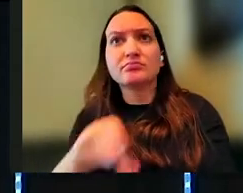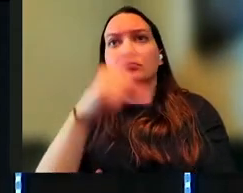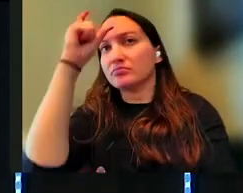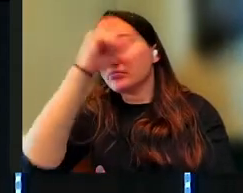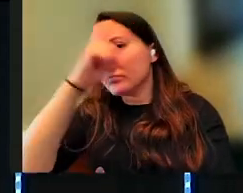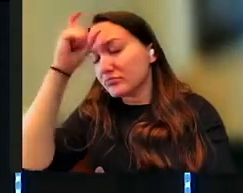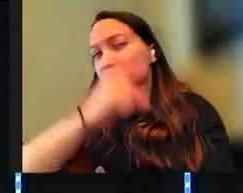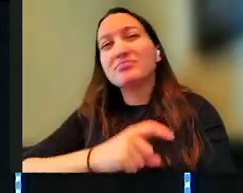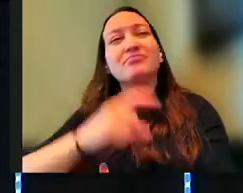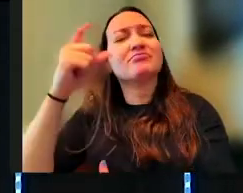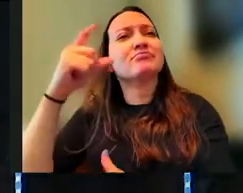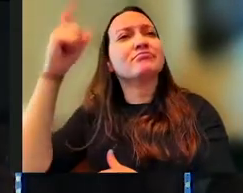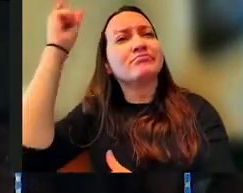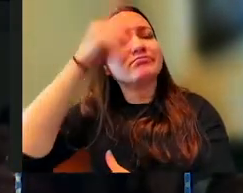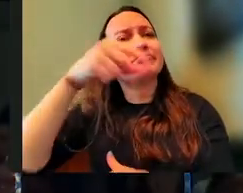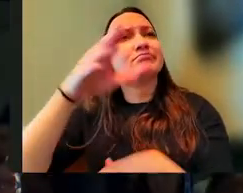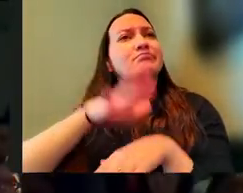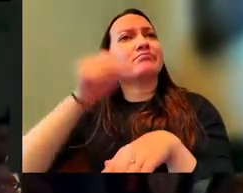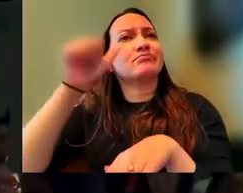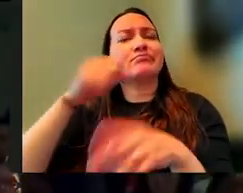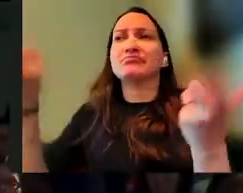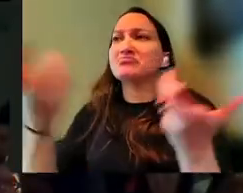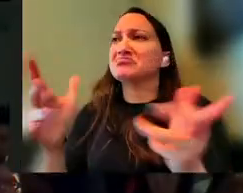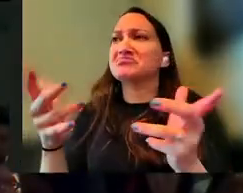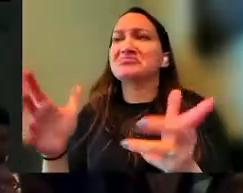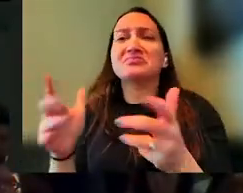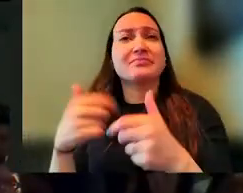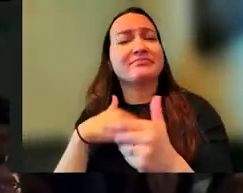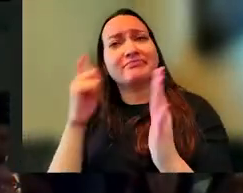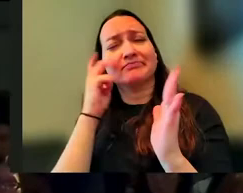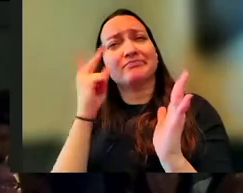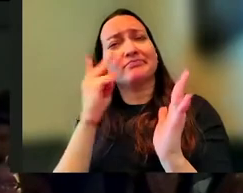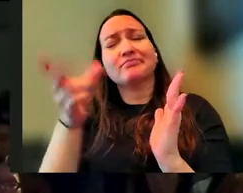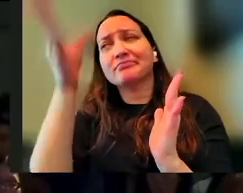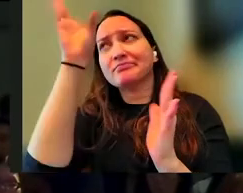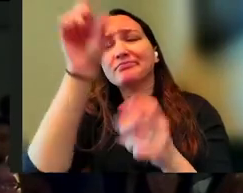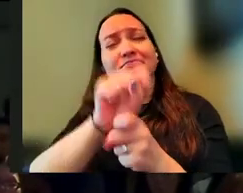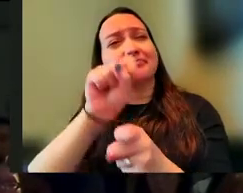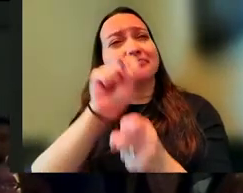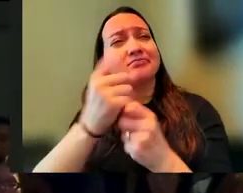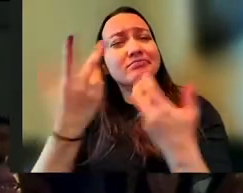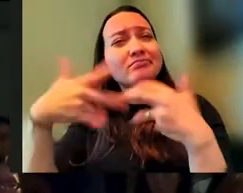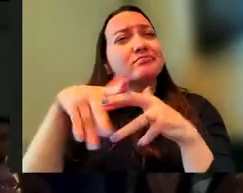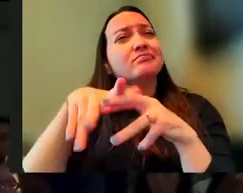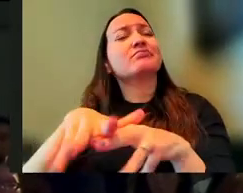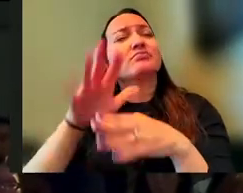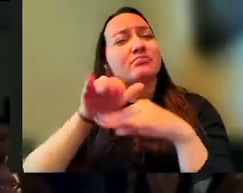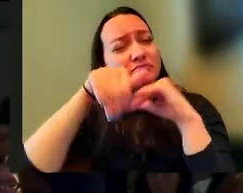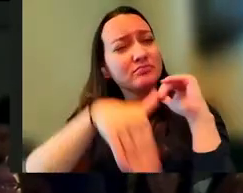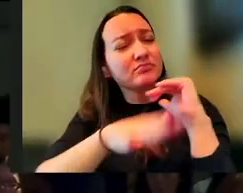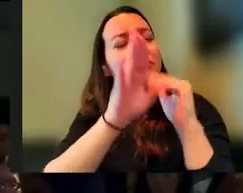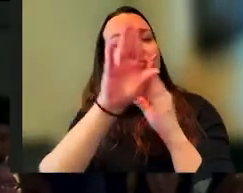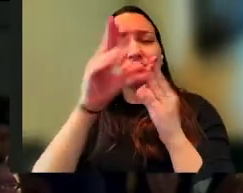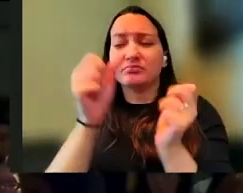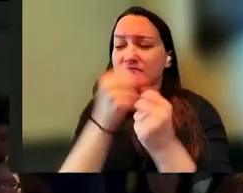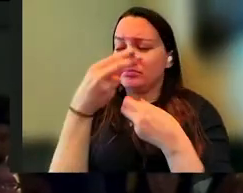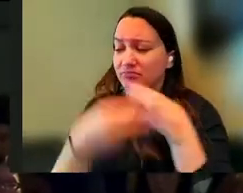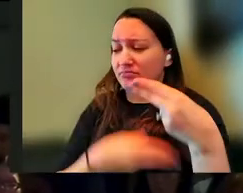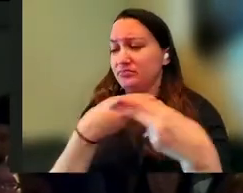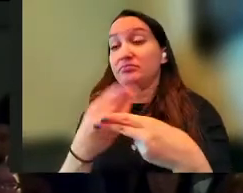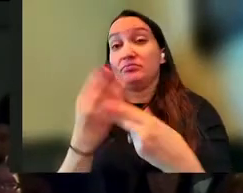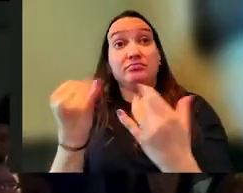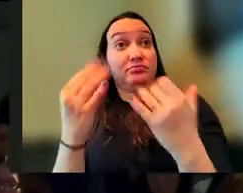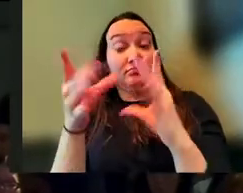Wisdom is called, right? It is already. We see that in God's handiwork. It is immersed. It is in the fabric of the universe. And God's now saying,